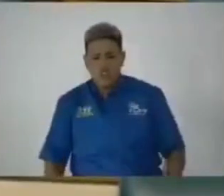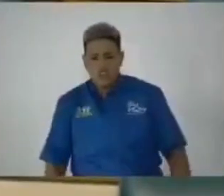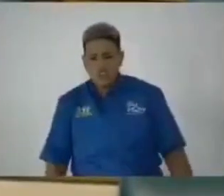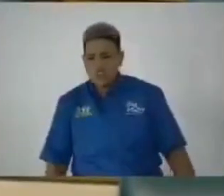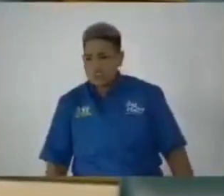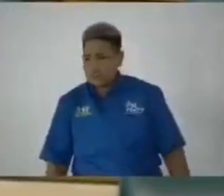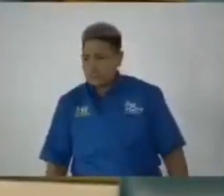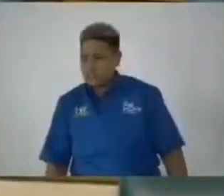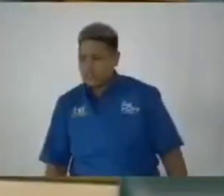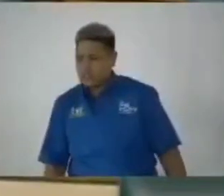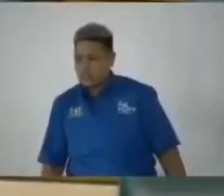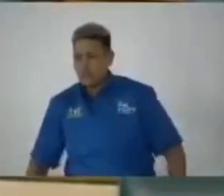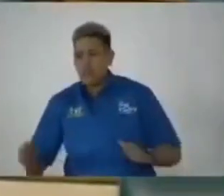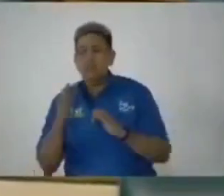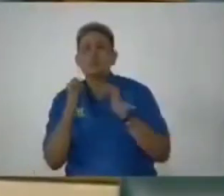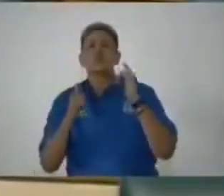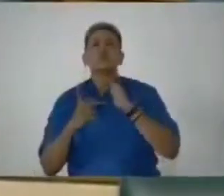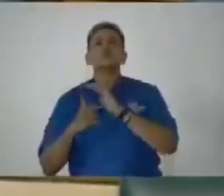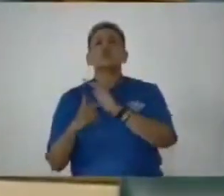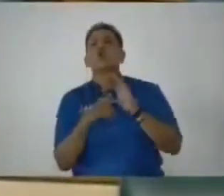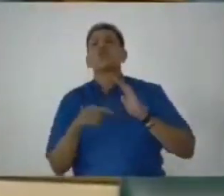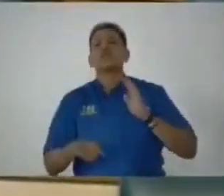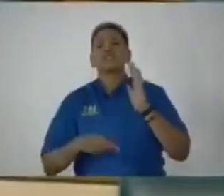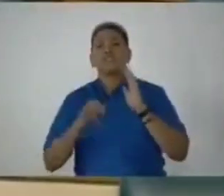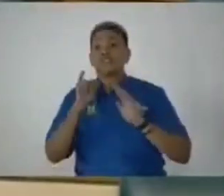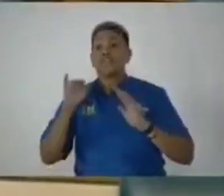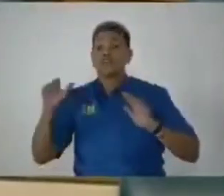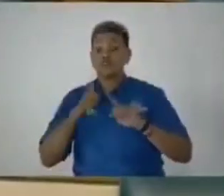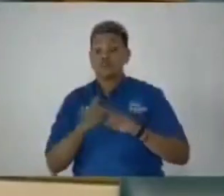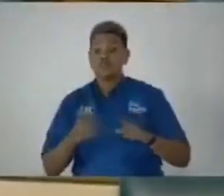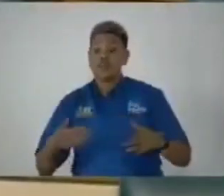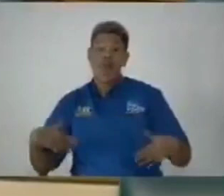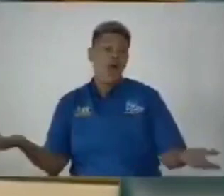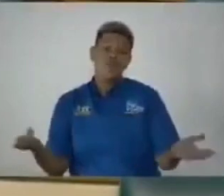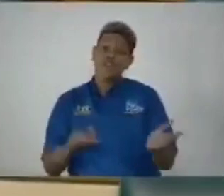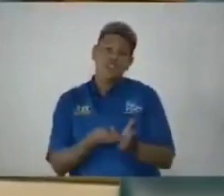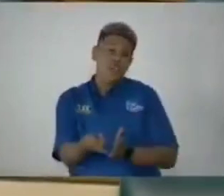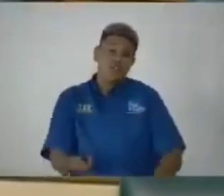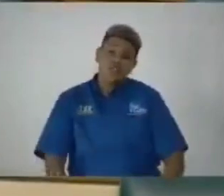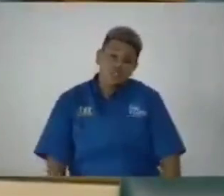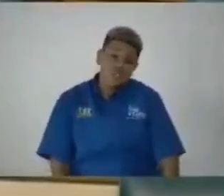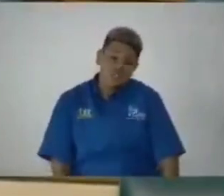which demonstrate that this integrity commission lacks integrity. Yes.